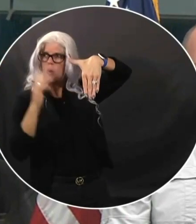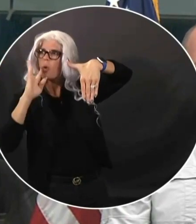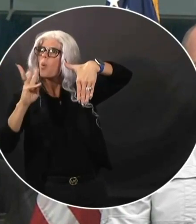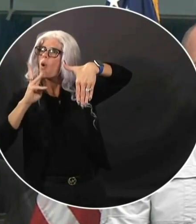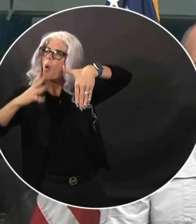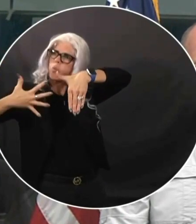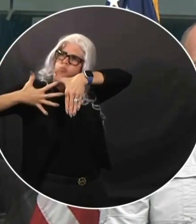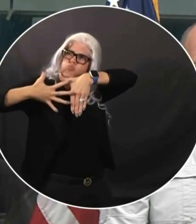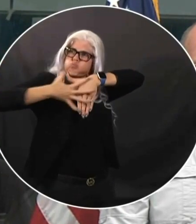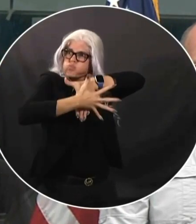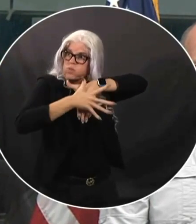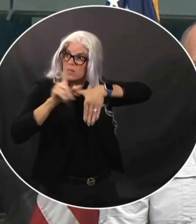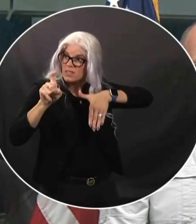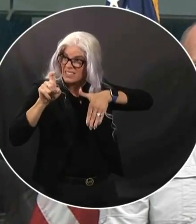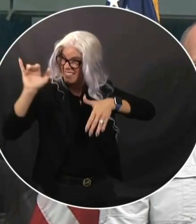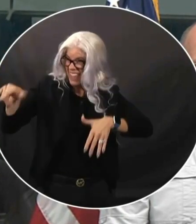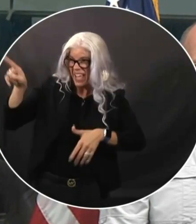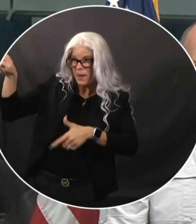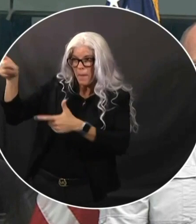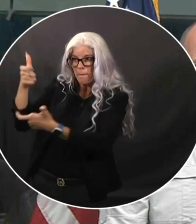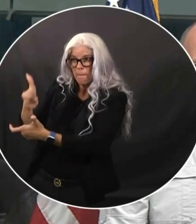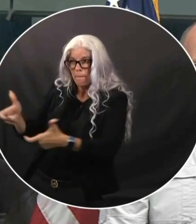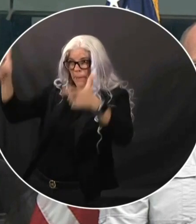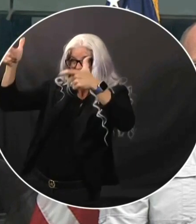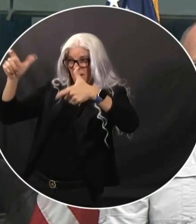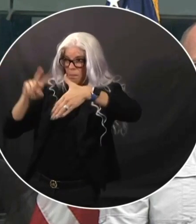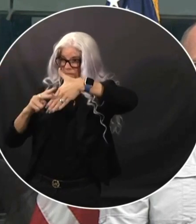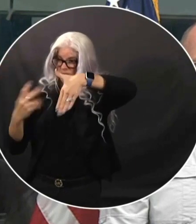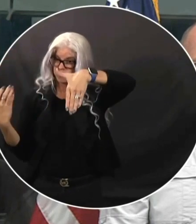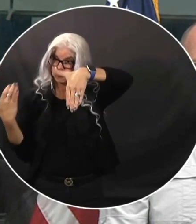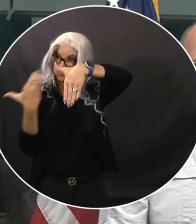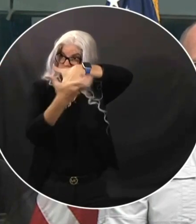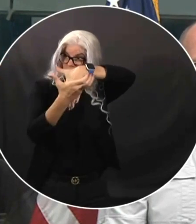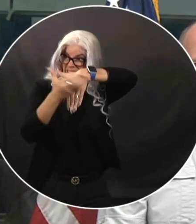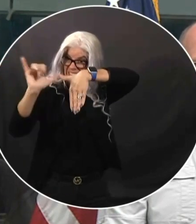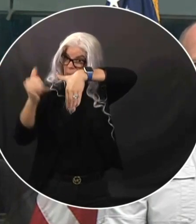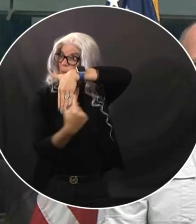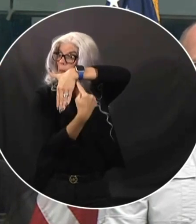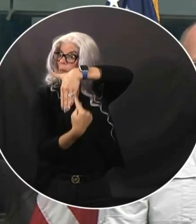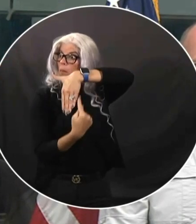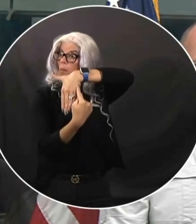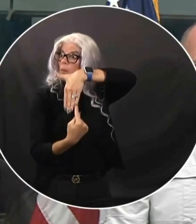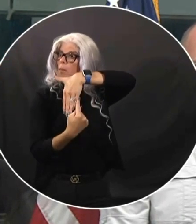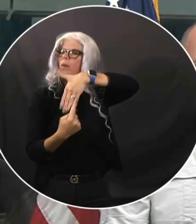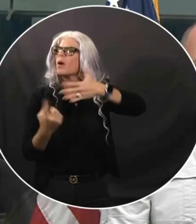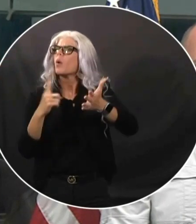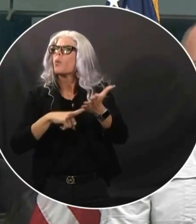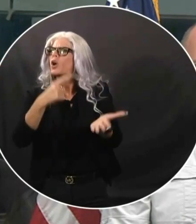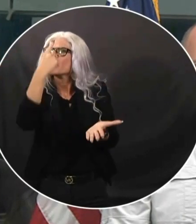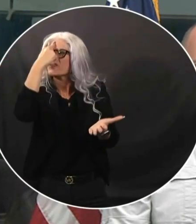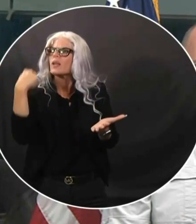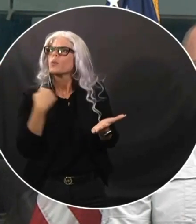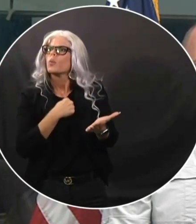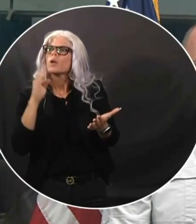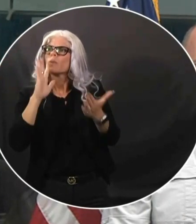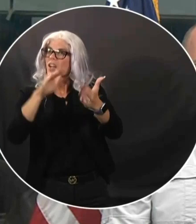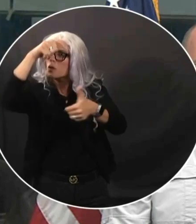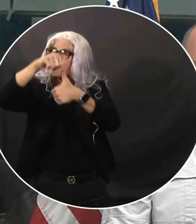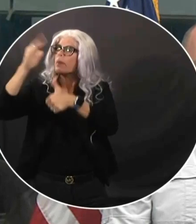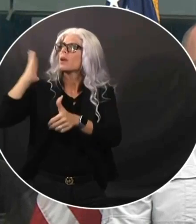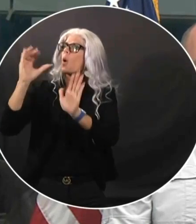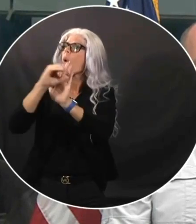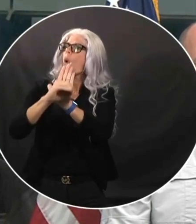with that said, what sort of challenges is DM going to face with logistics? Because I think it used to have the warehouse in Orlando. But I think there are plans to change that.